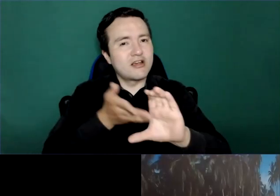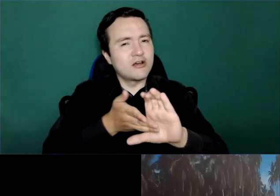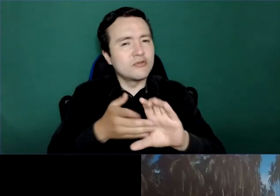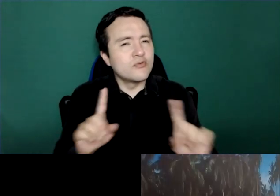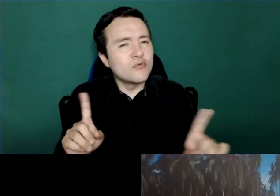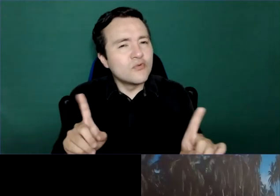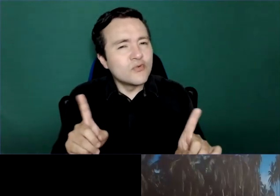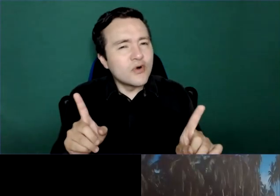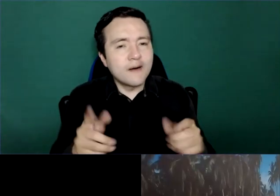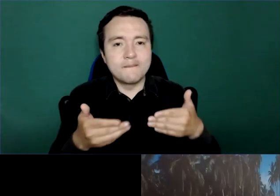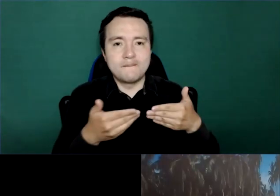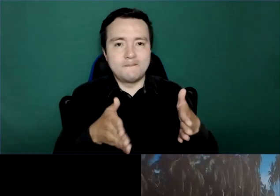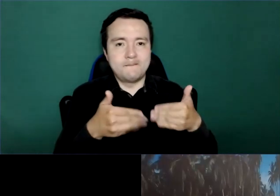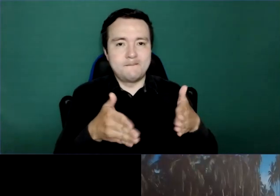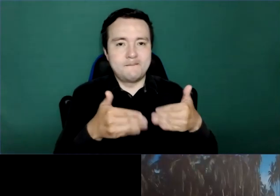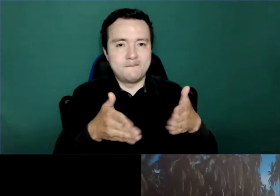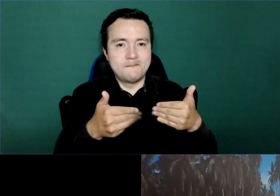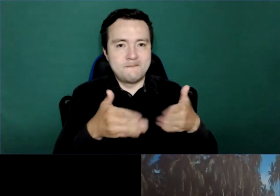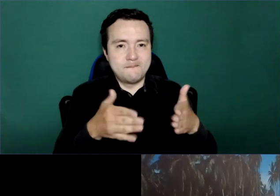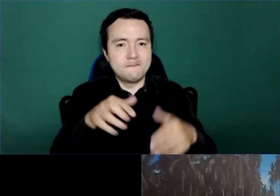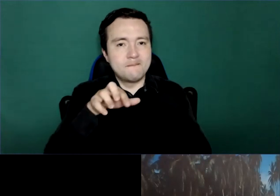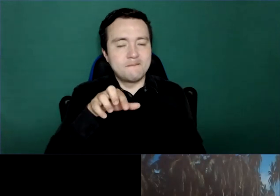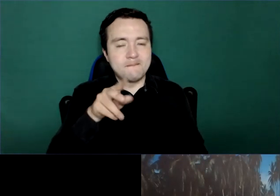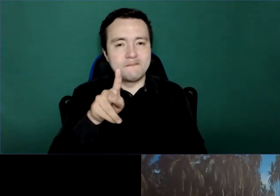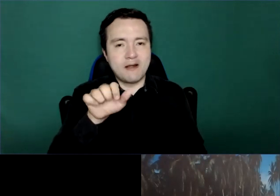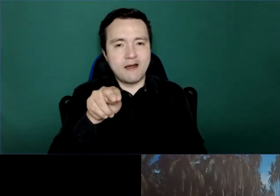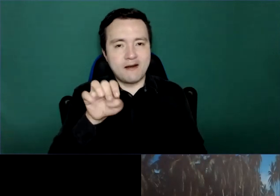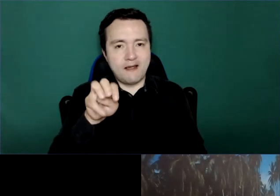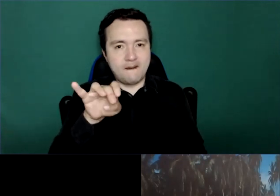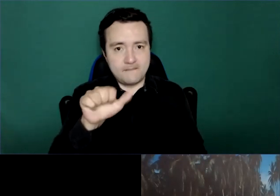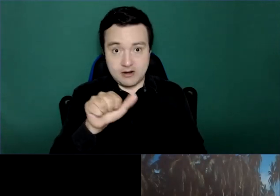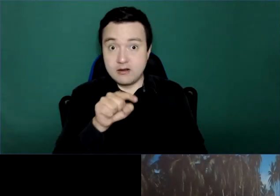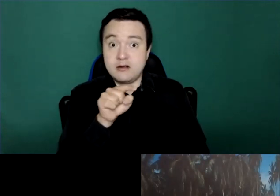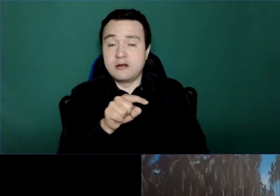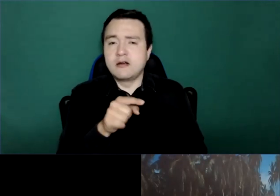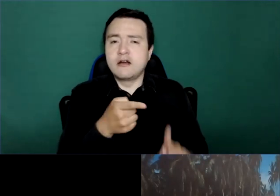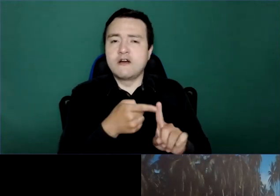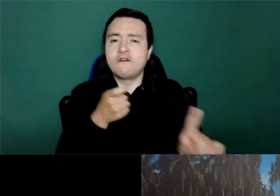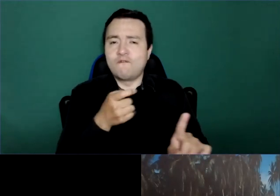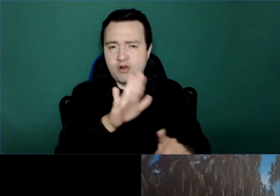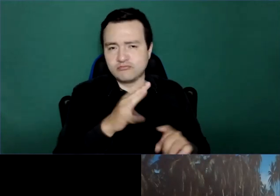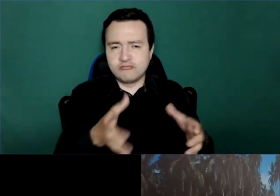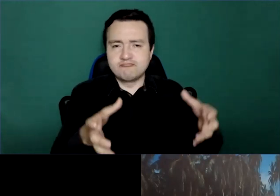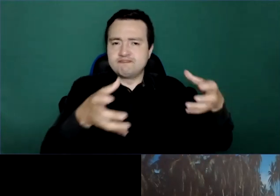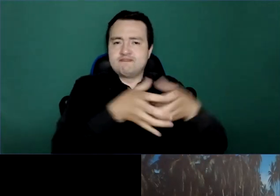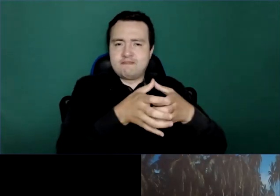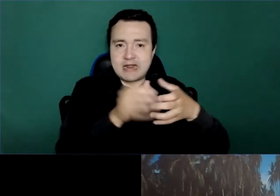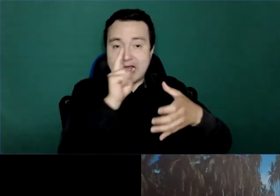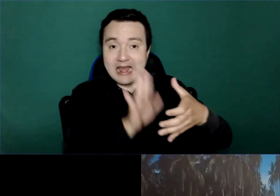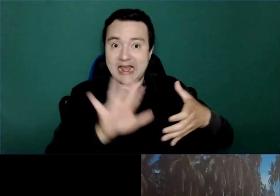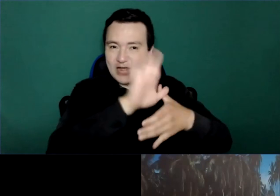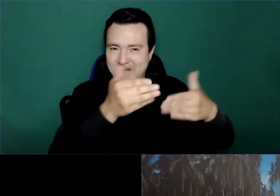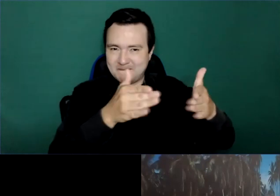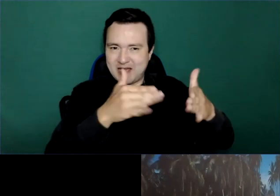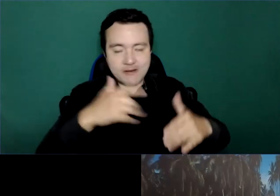She is Director of the National Institute of Mental Health. She received recognition for outstanding women by the Women's Commission of Participation